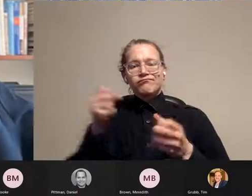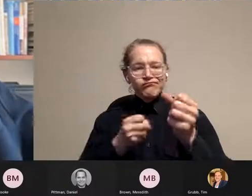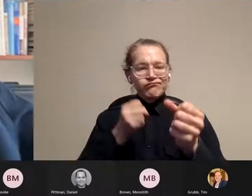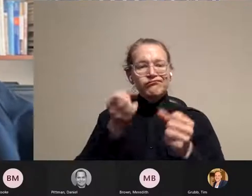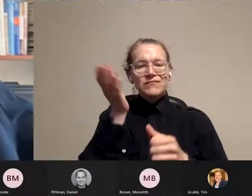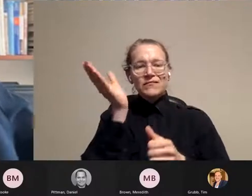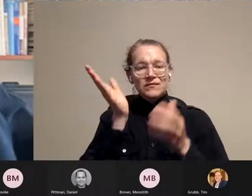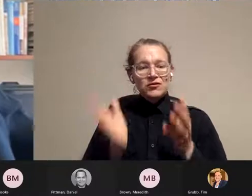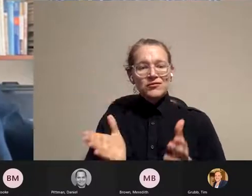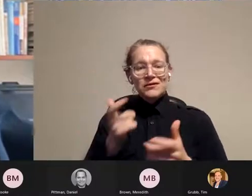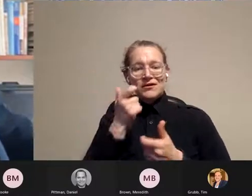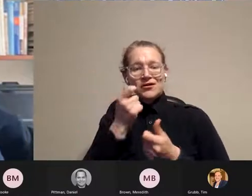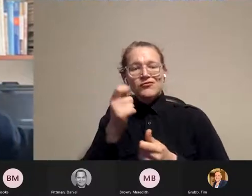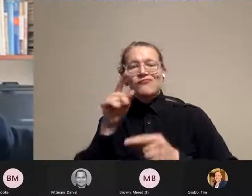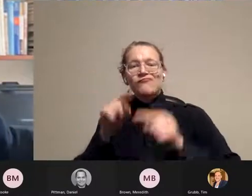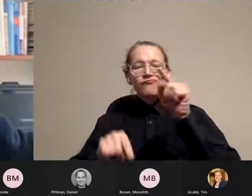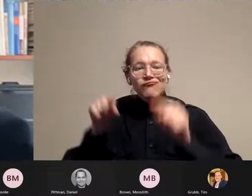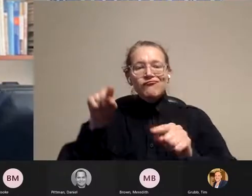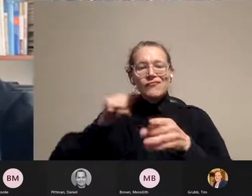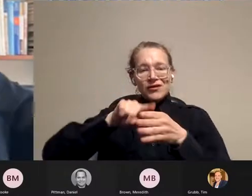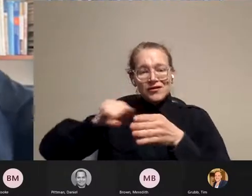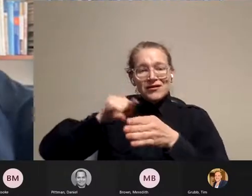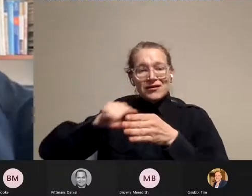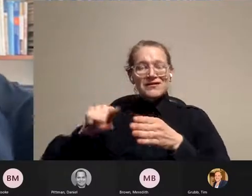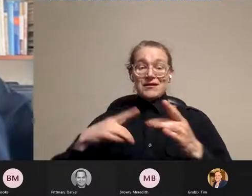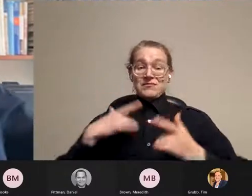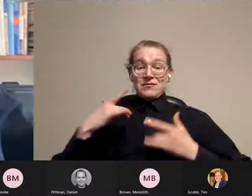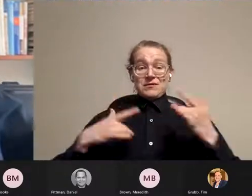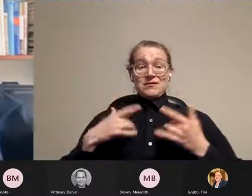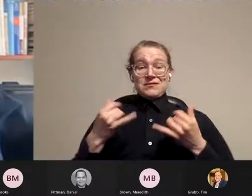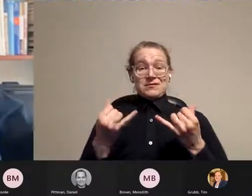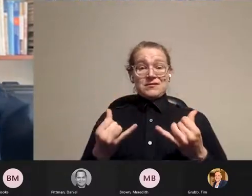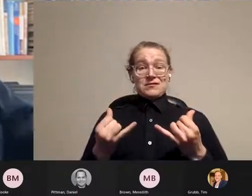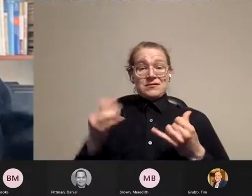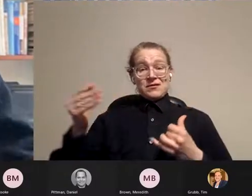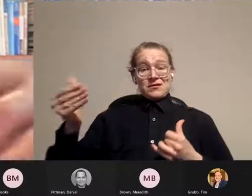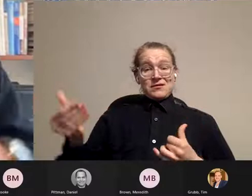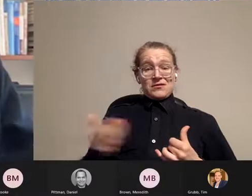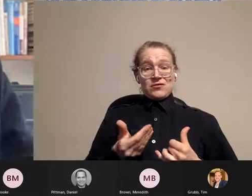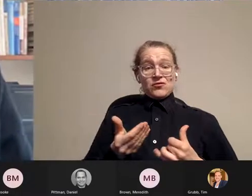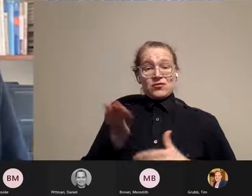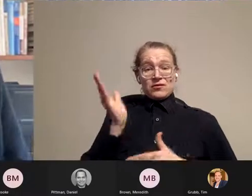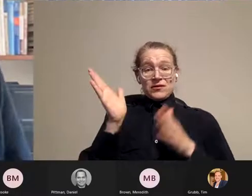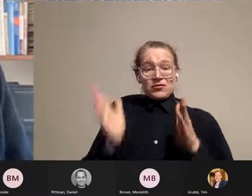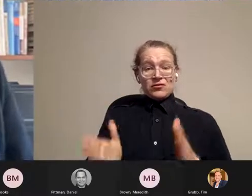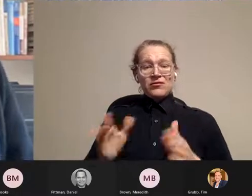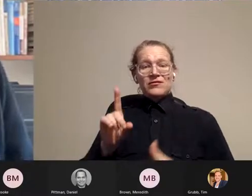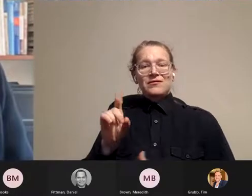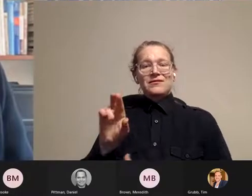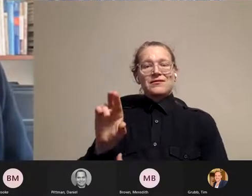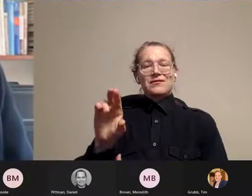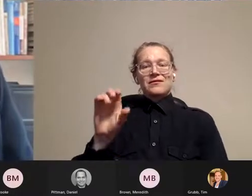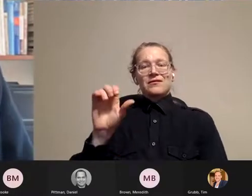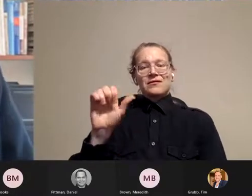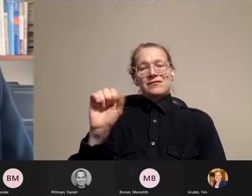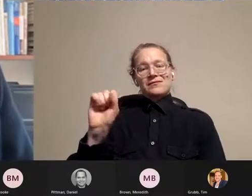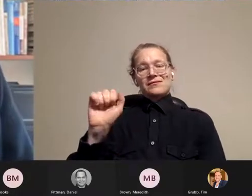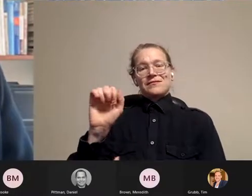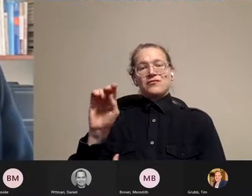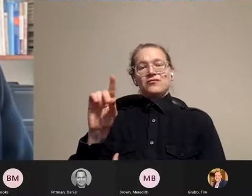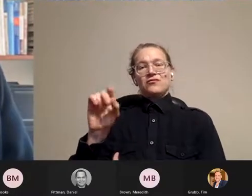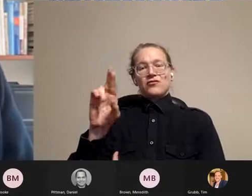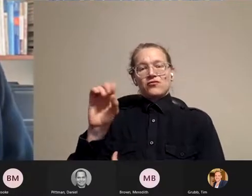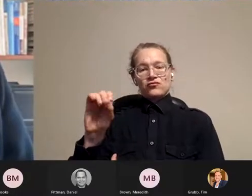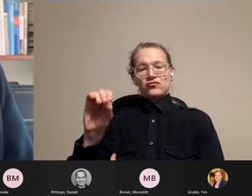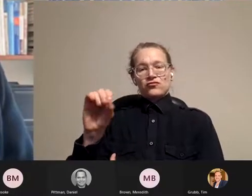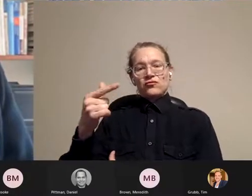I'm so excited to introduce our speaker today. Okay, that's Dr. Sandro Galea, who's the Dean and Robert A. Knox